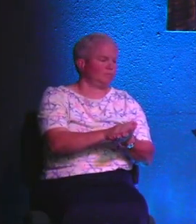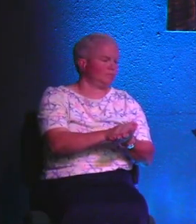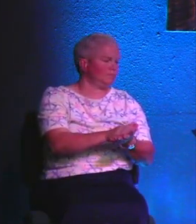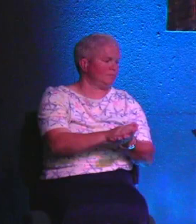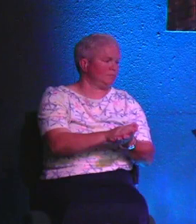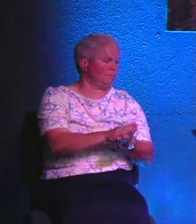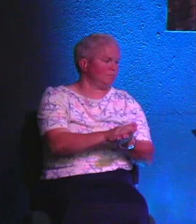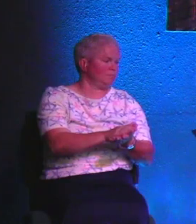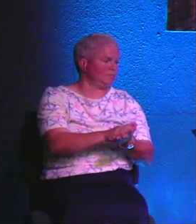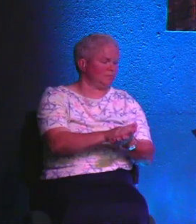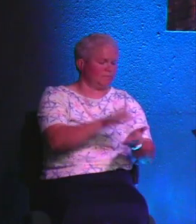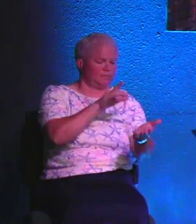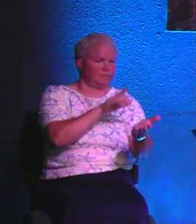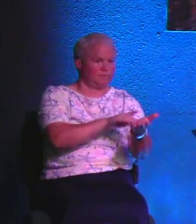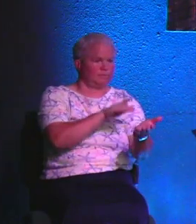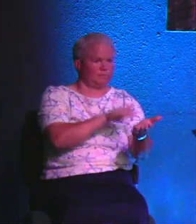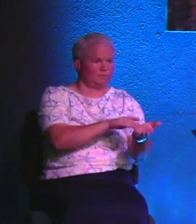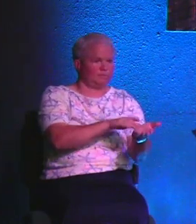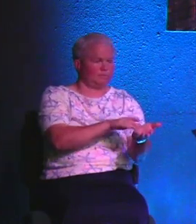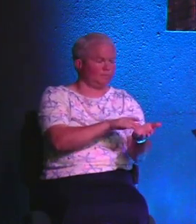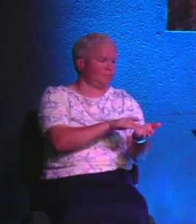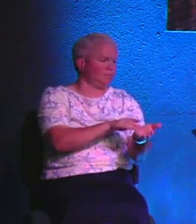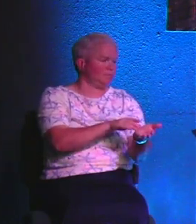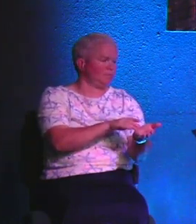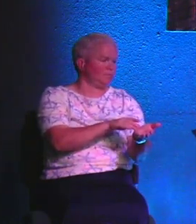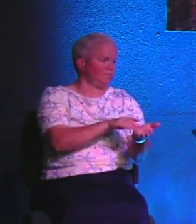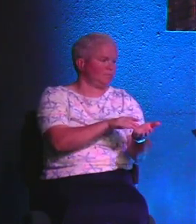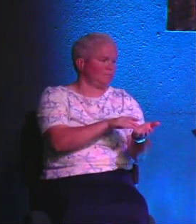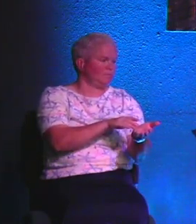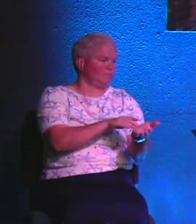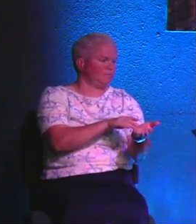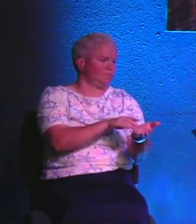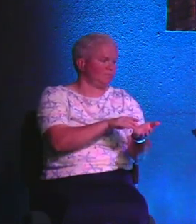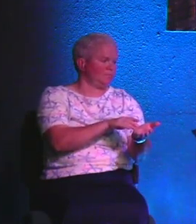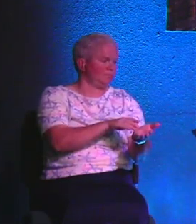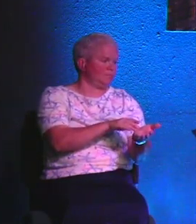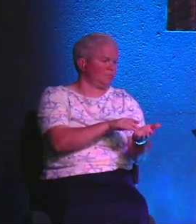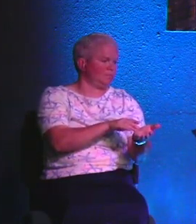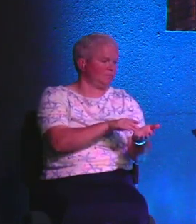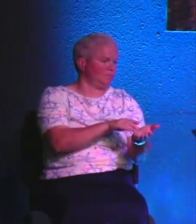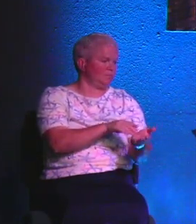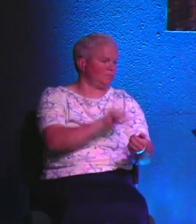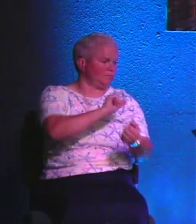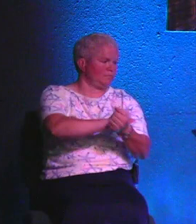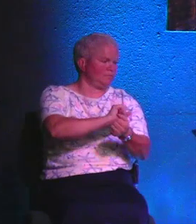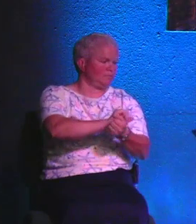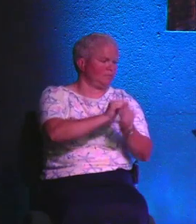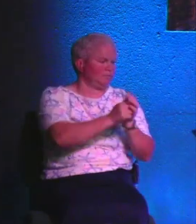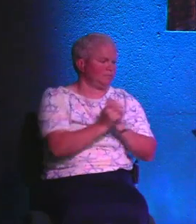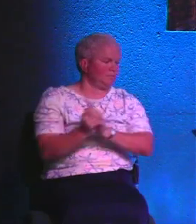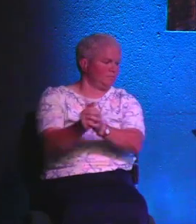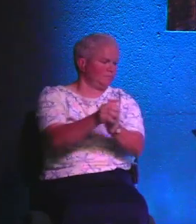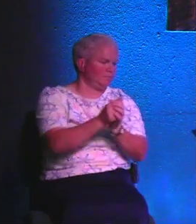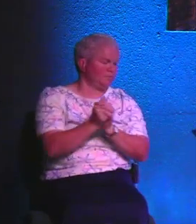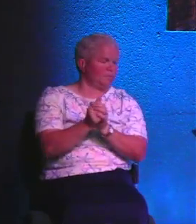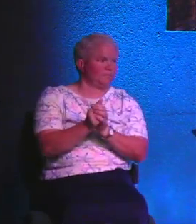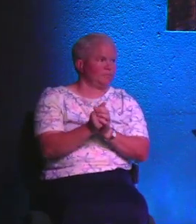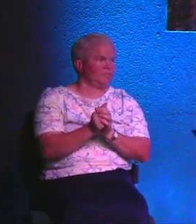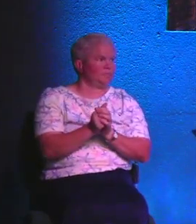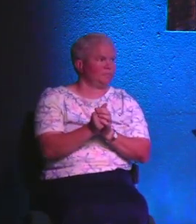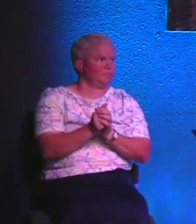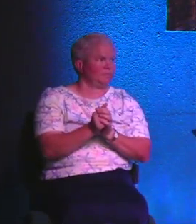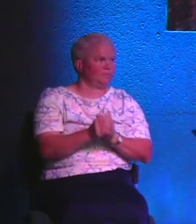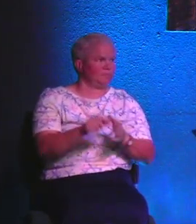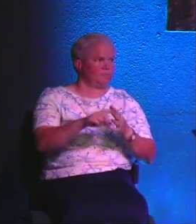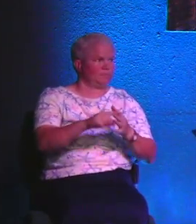and it has even influenced our healthcare system, and a lot of times all of these work together because after all we're